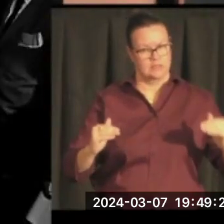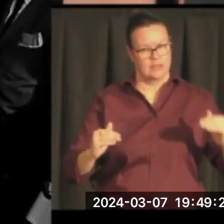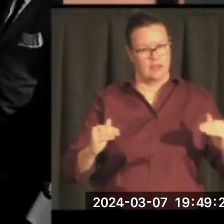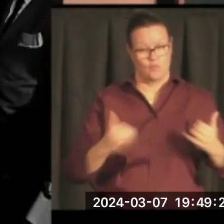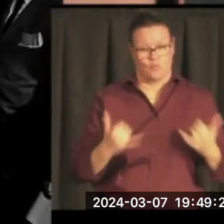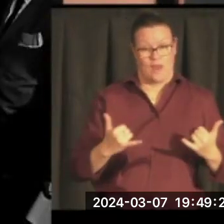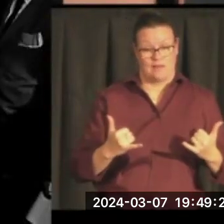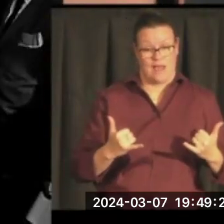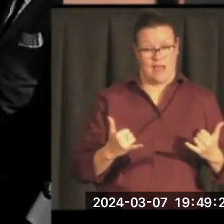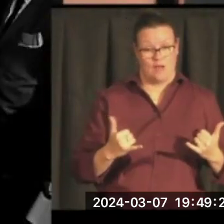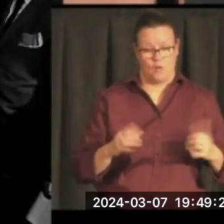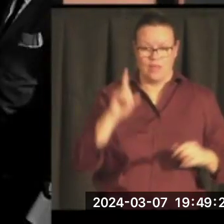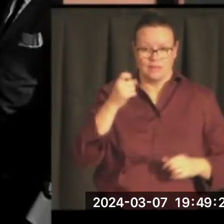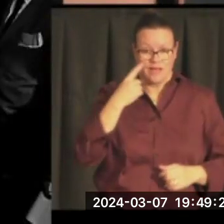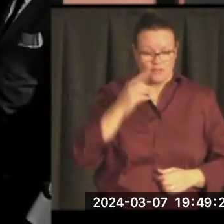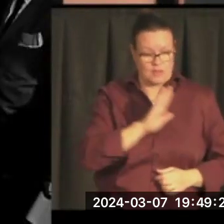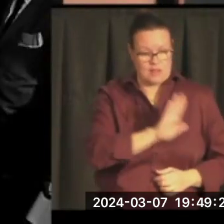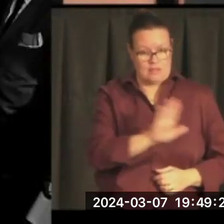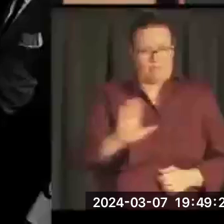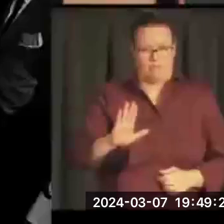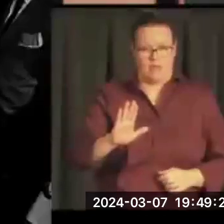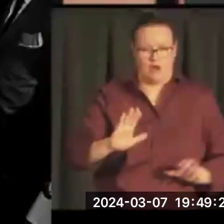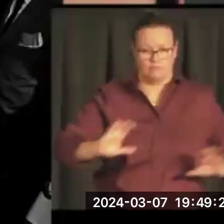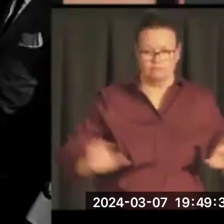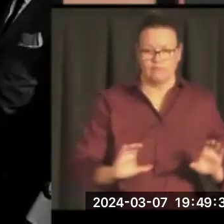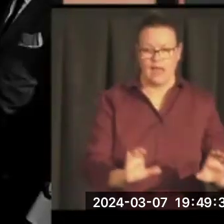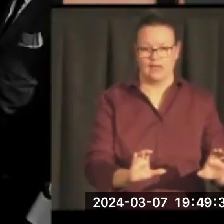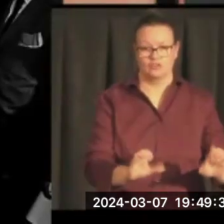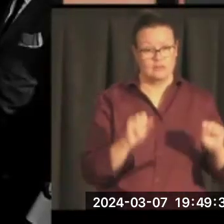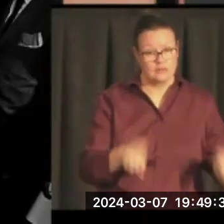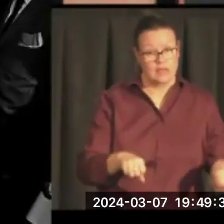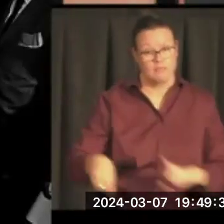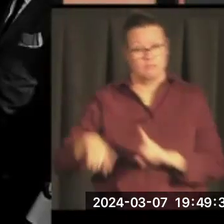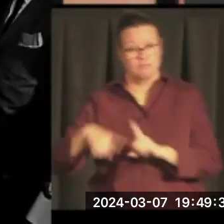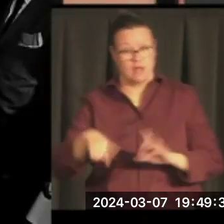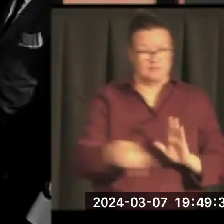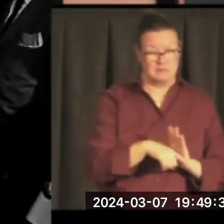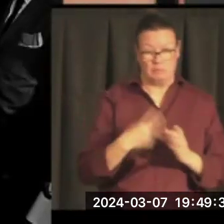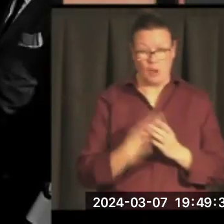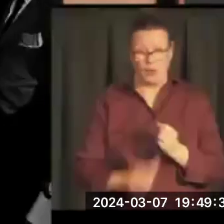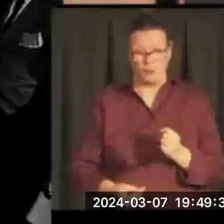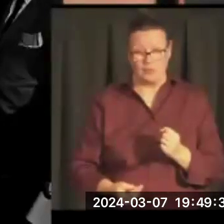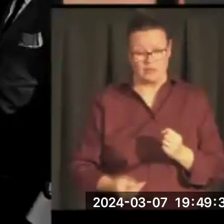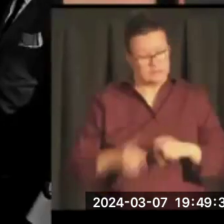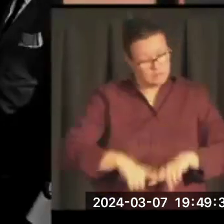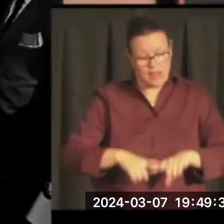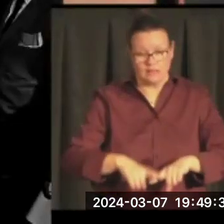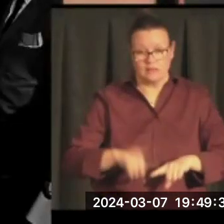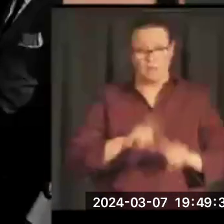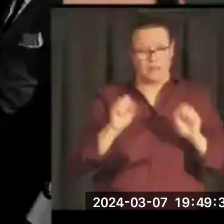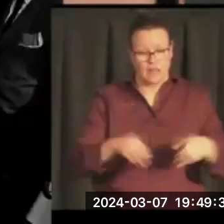may indeed influence, for better or for worse, the course of history itself.